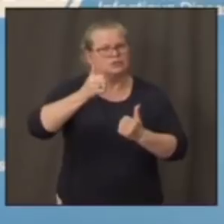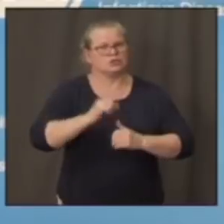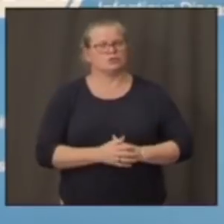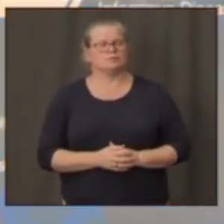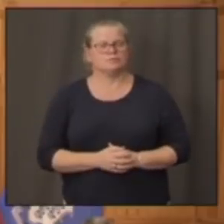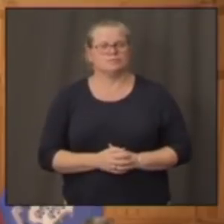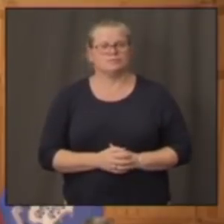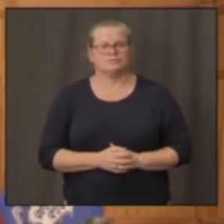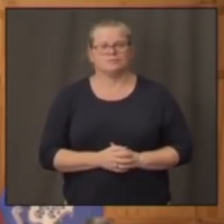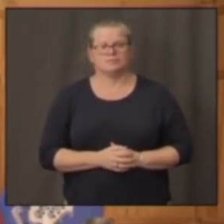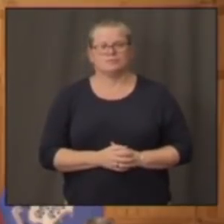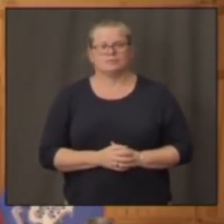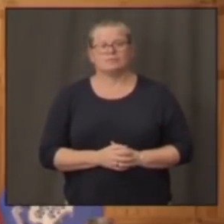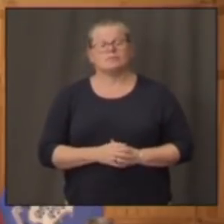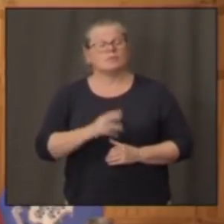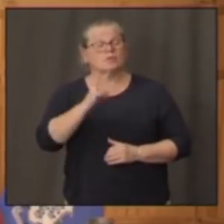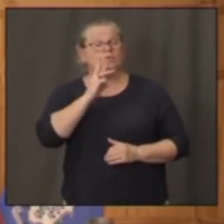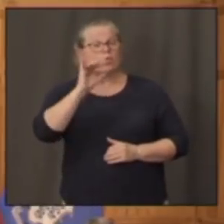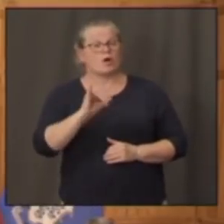Waterbury, Republican American.